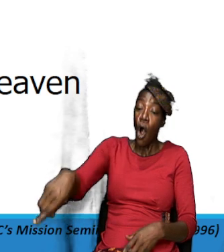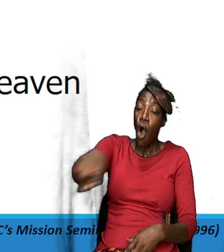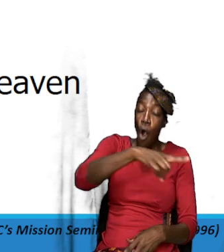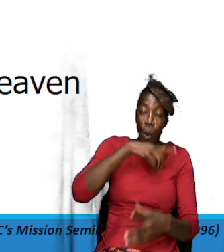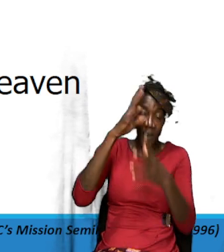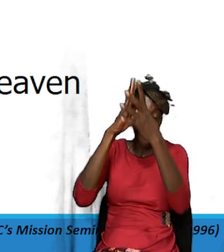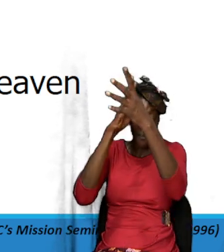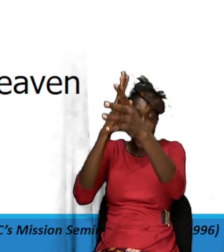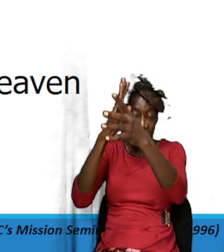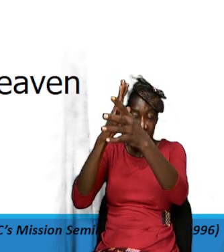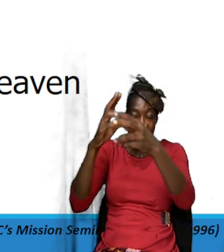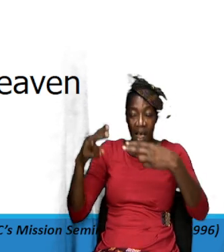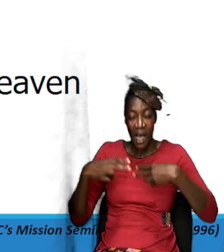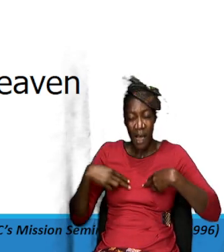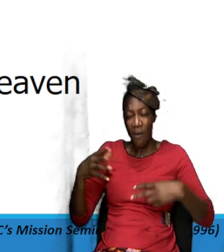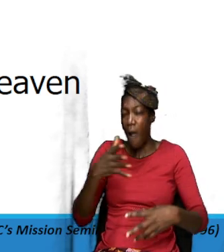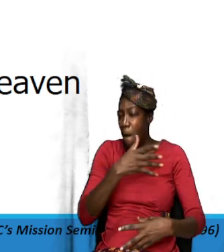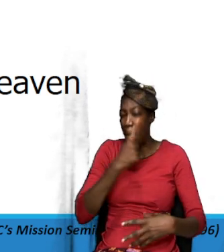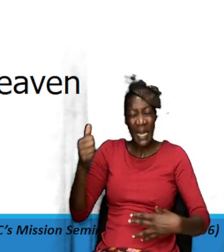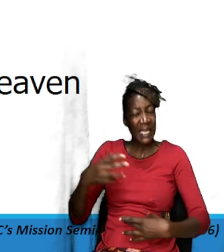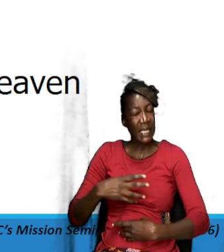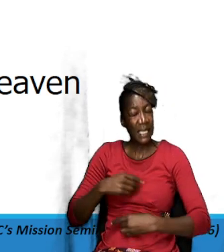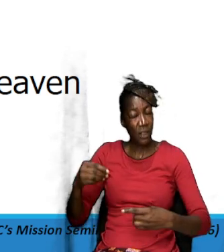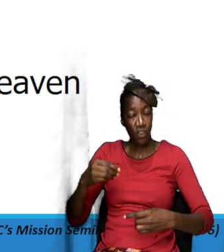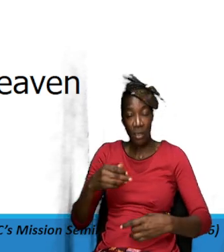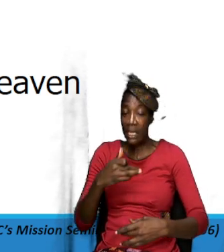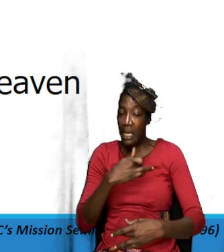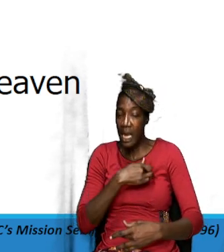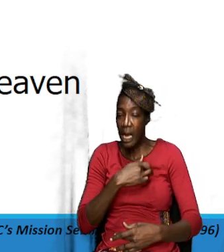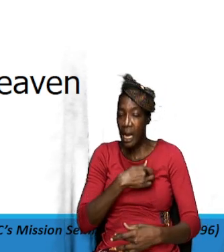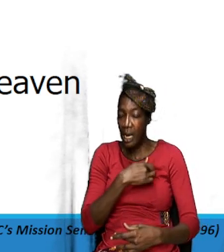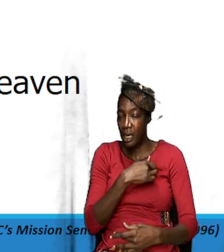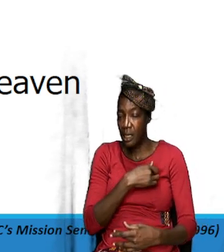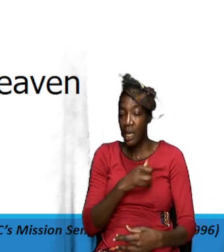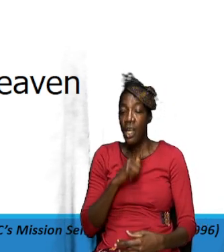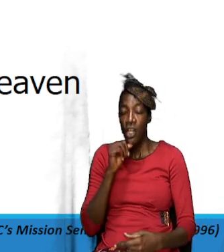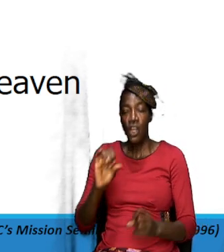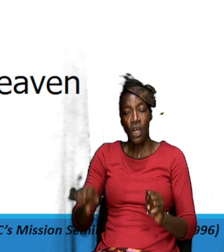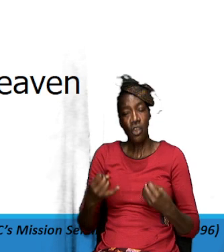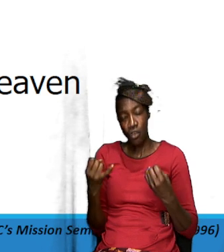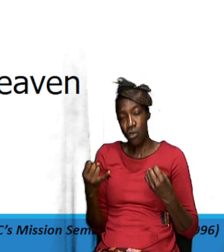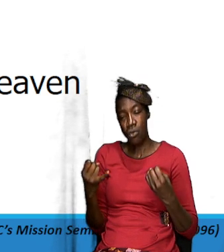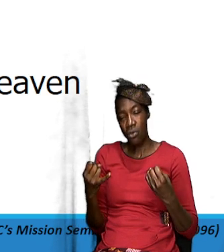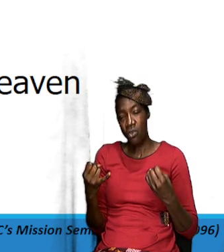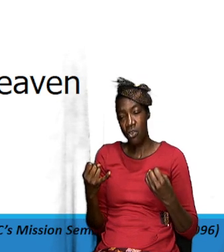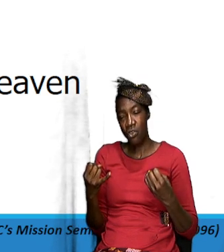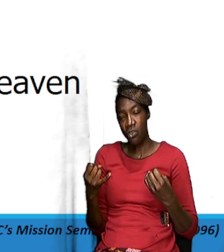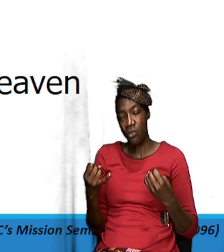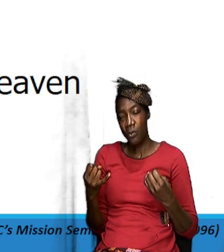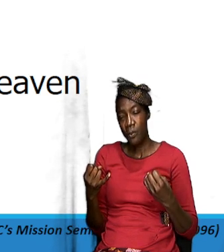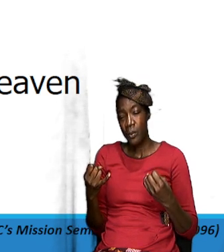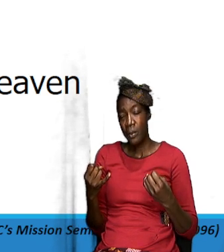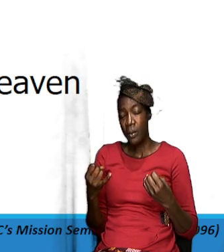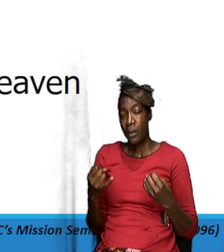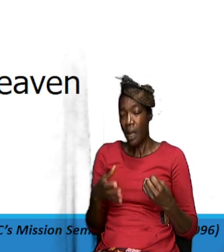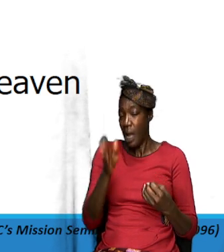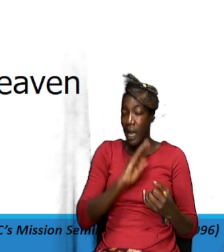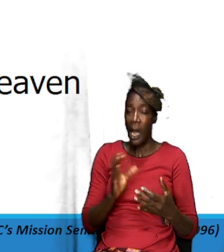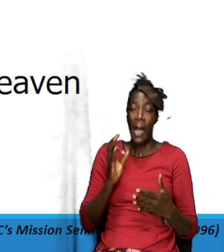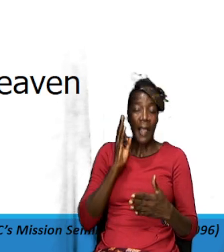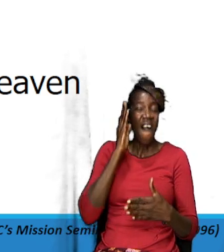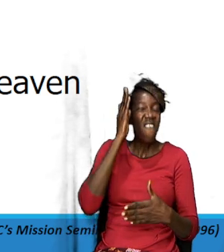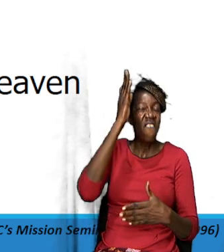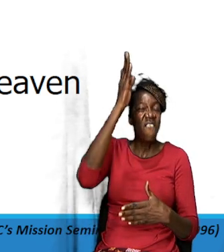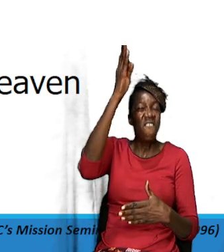who has our best interest at heart you know so it's not just some God million miles away no but he